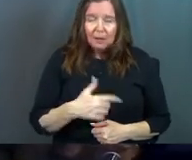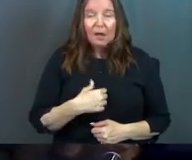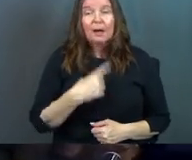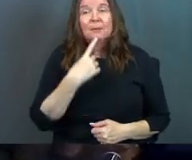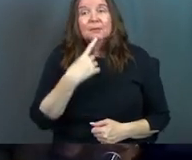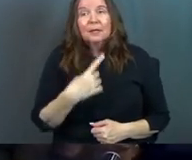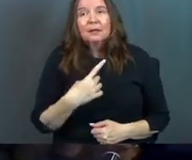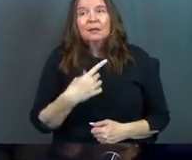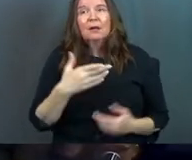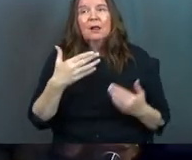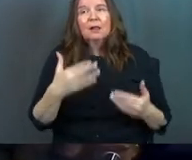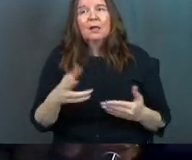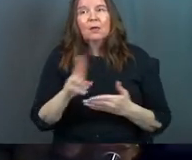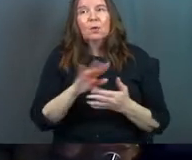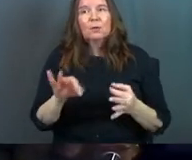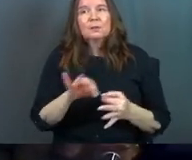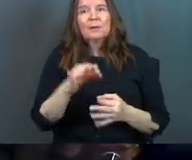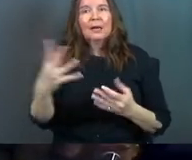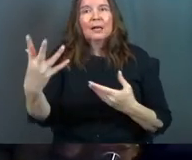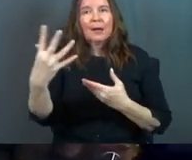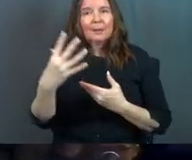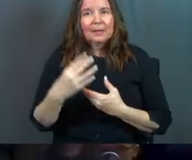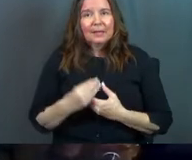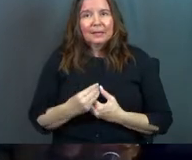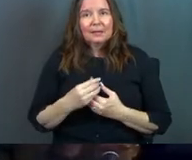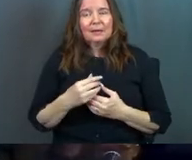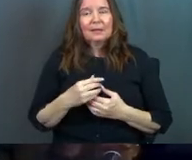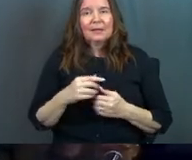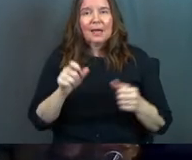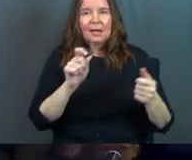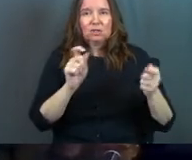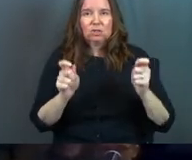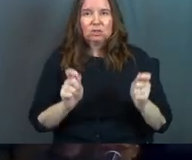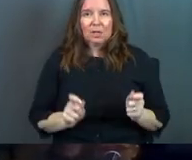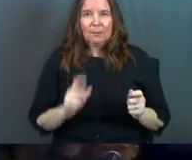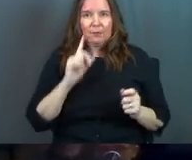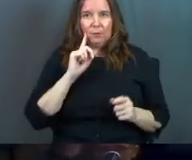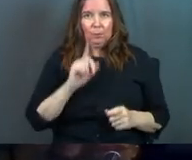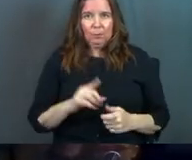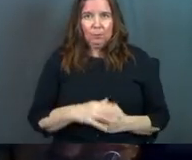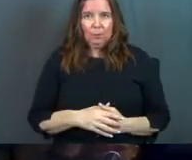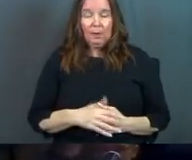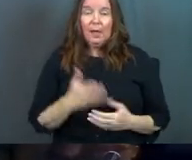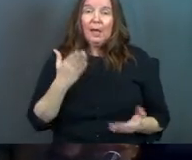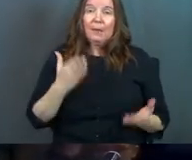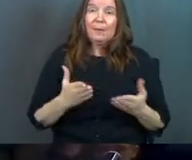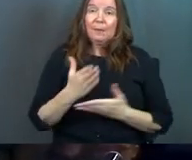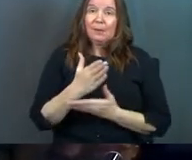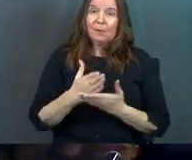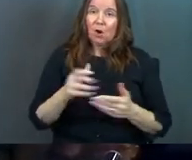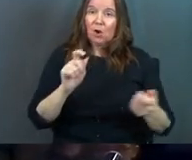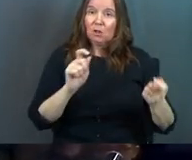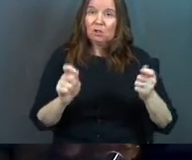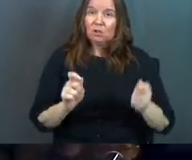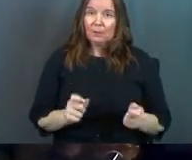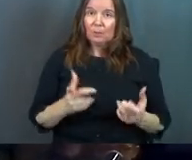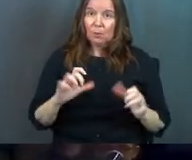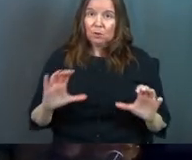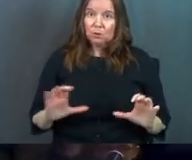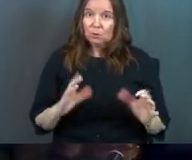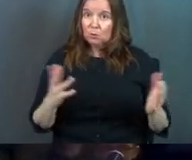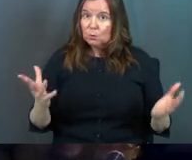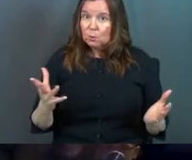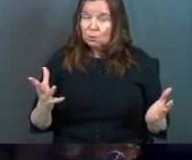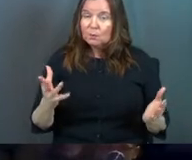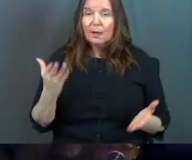I'm just saying, let the Holy Spirit come in and shape that for you. And maybe part of the shaping that he wants to